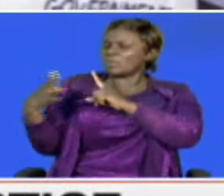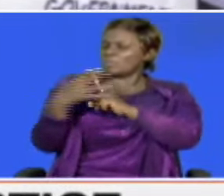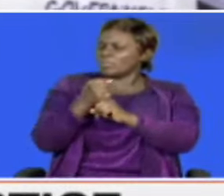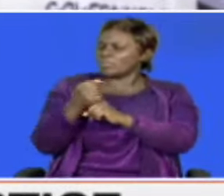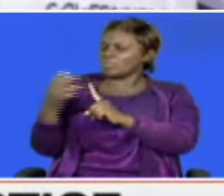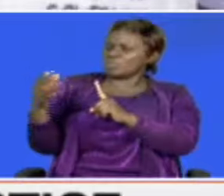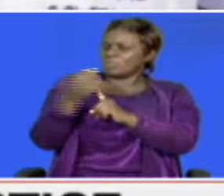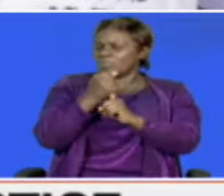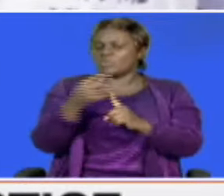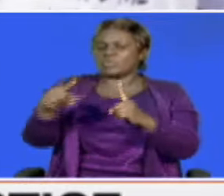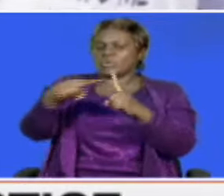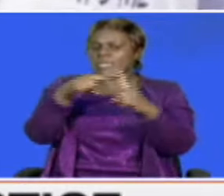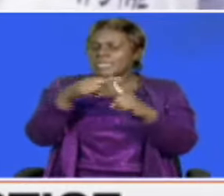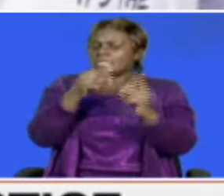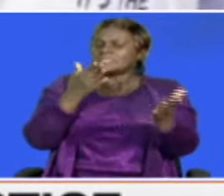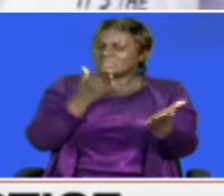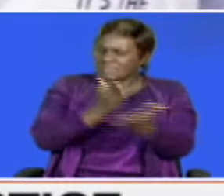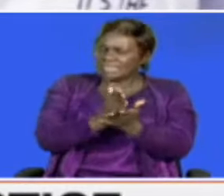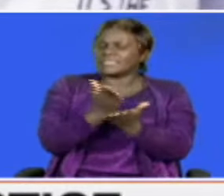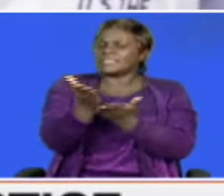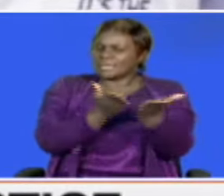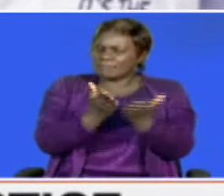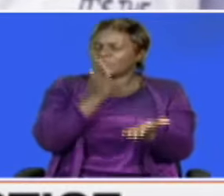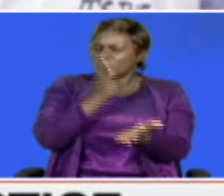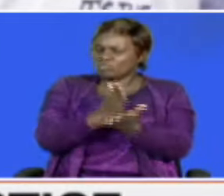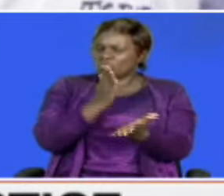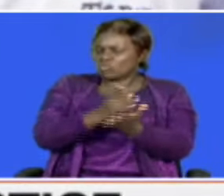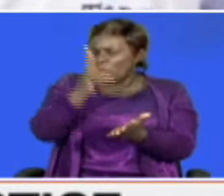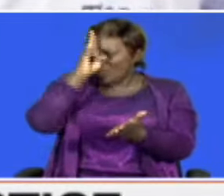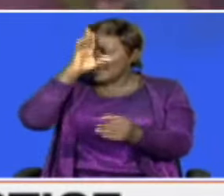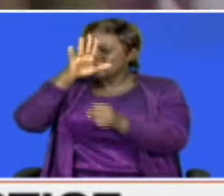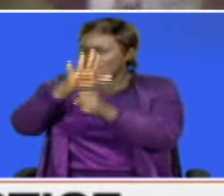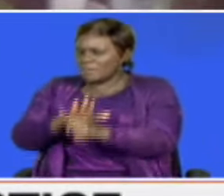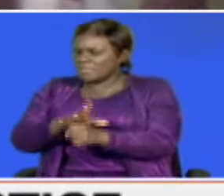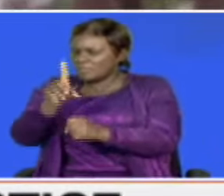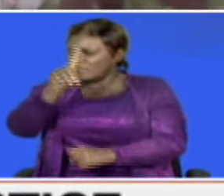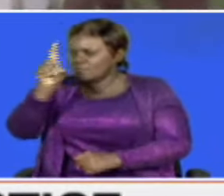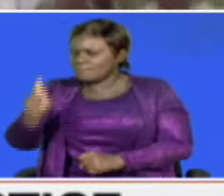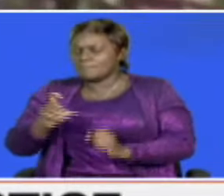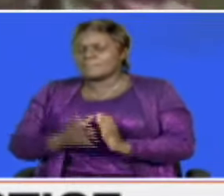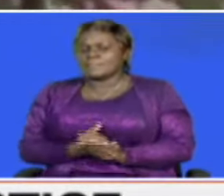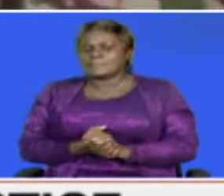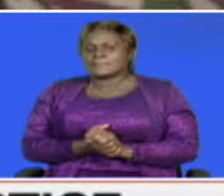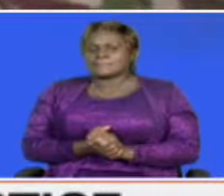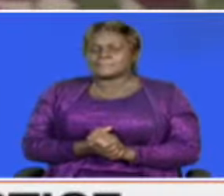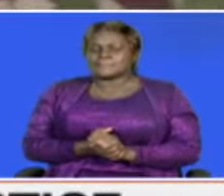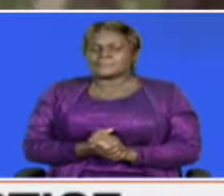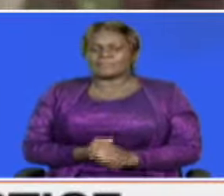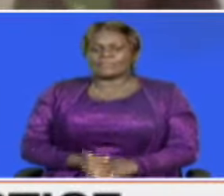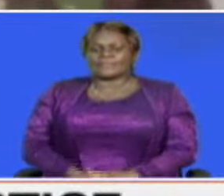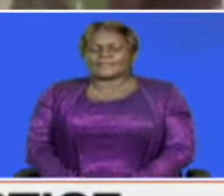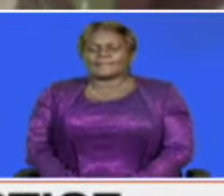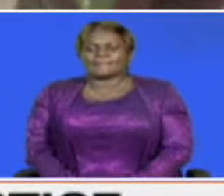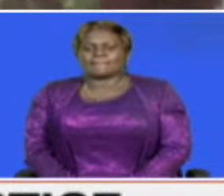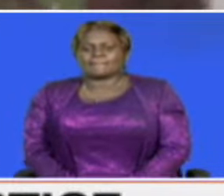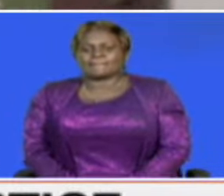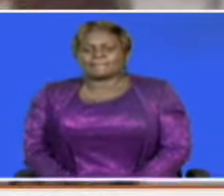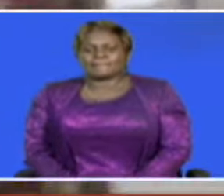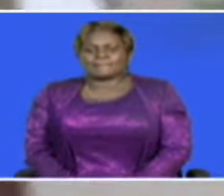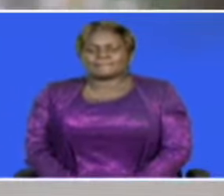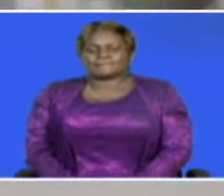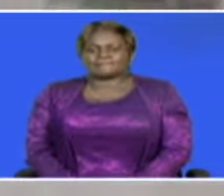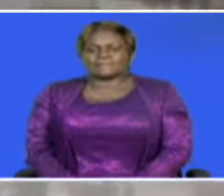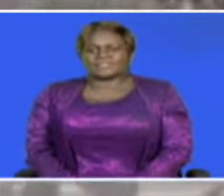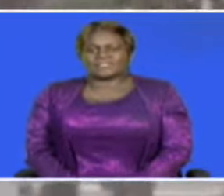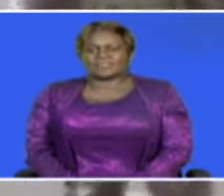the killings? And will justice be served for victims of police brutality? Vera Mora, Kitchen News,